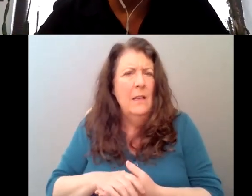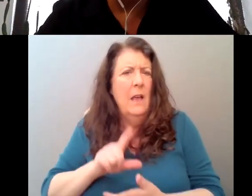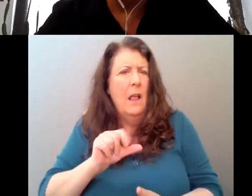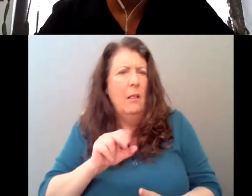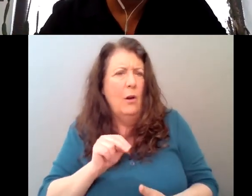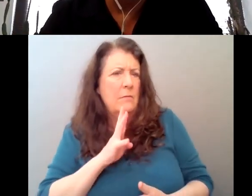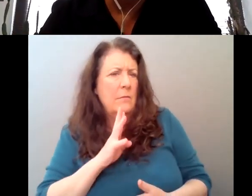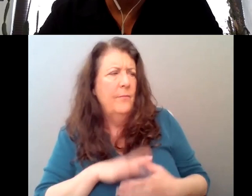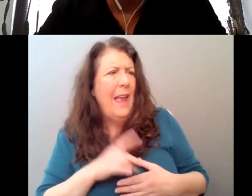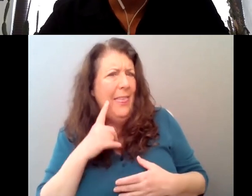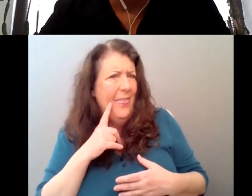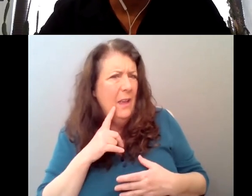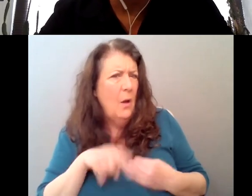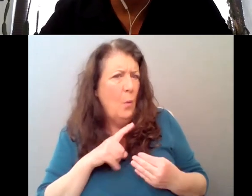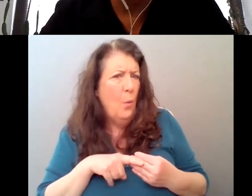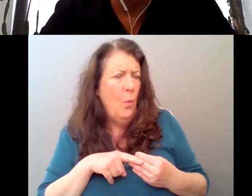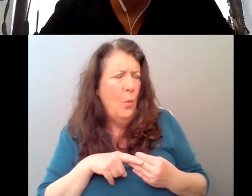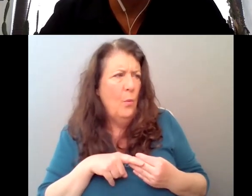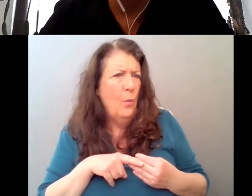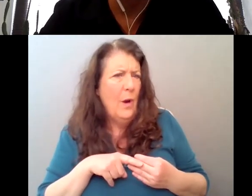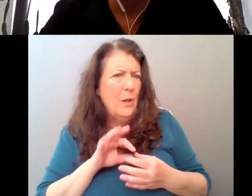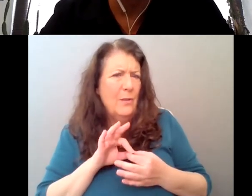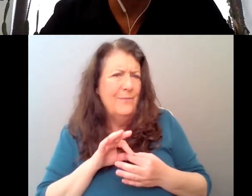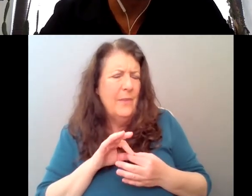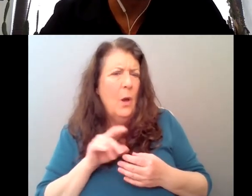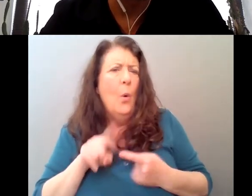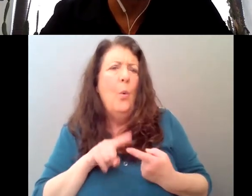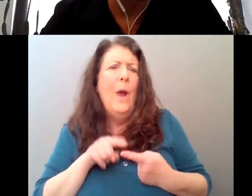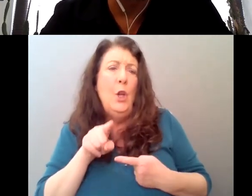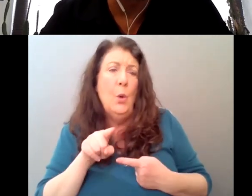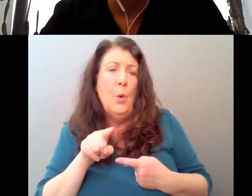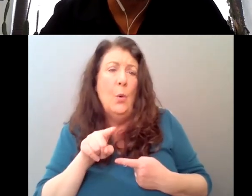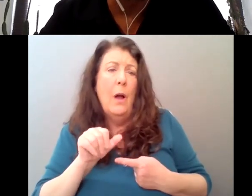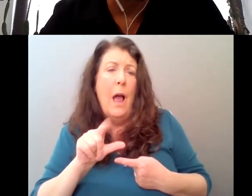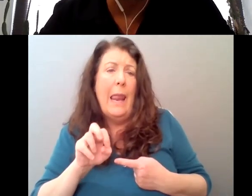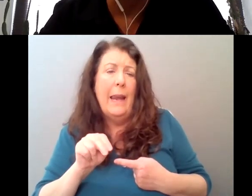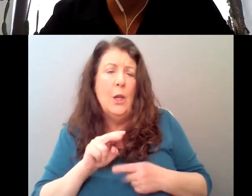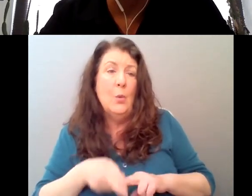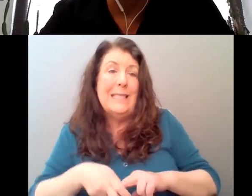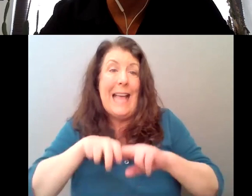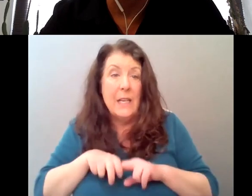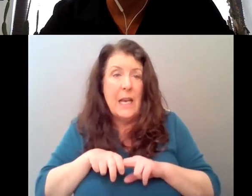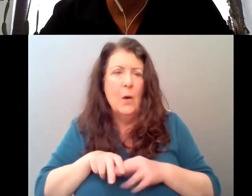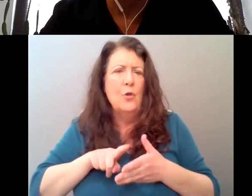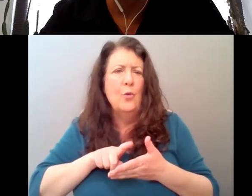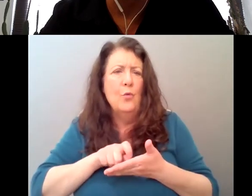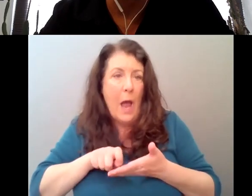think in terms of when you sat down, um, to write, where was the first place you started with the script?